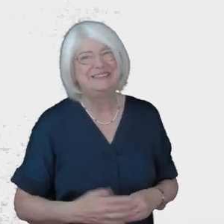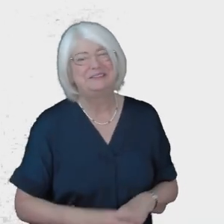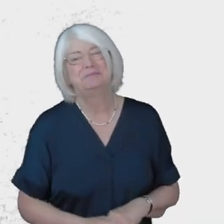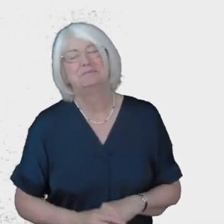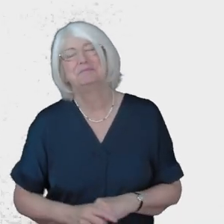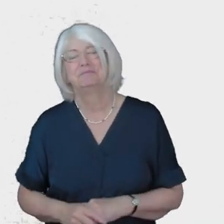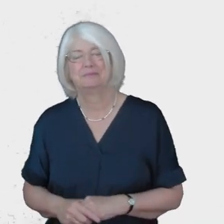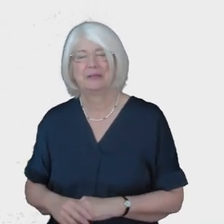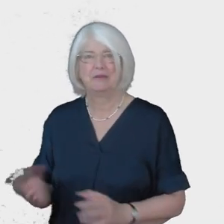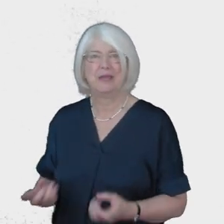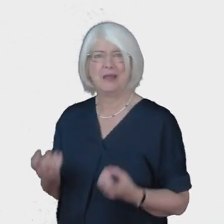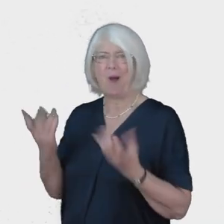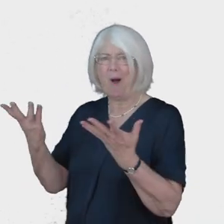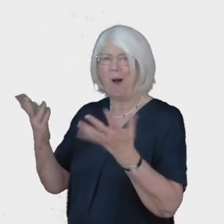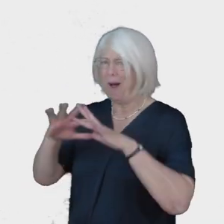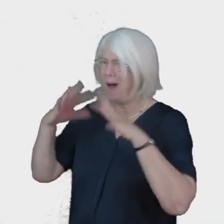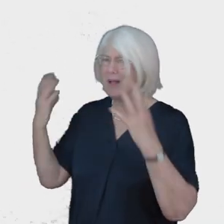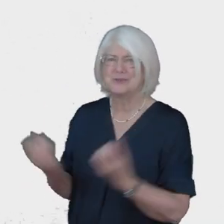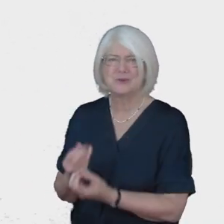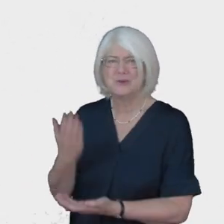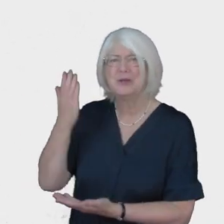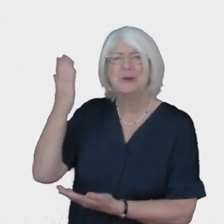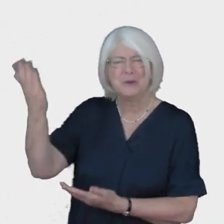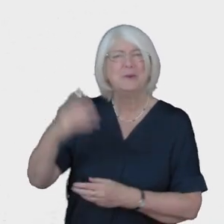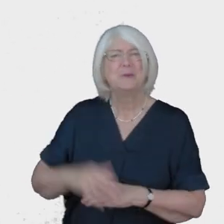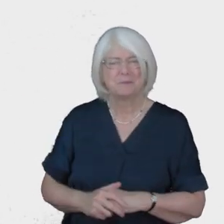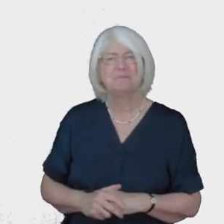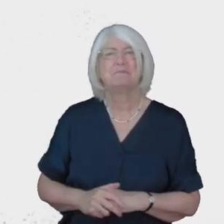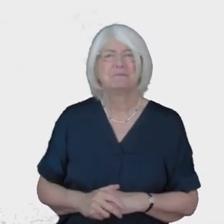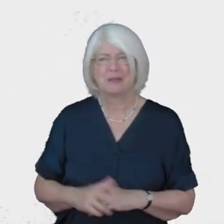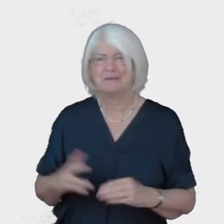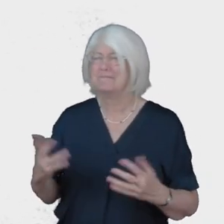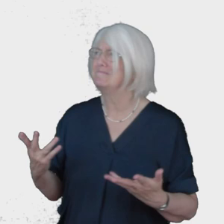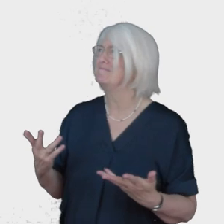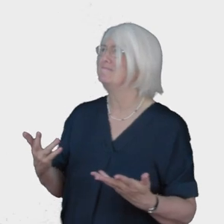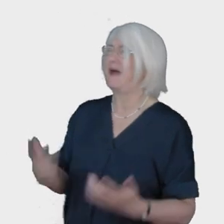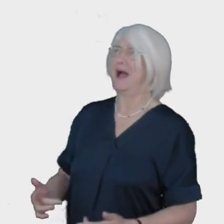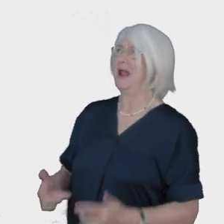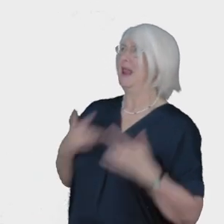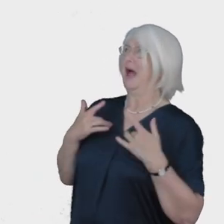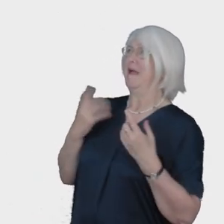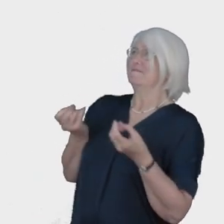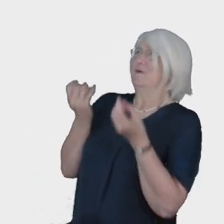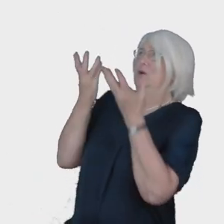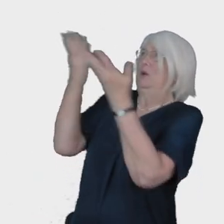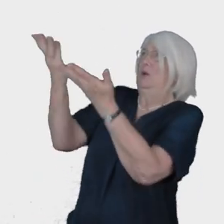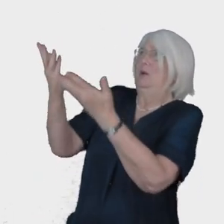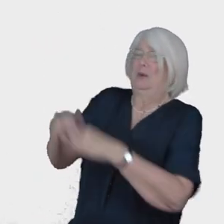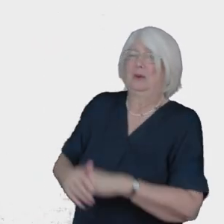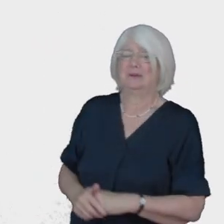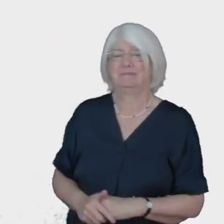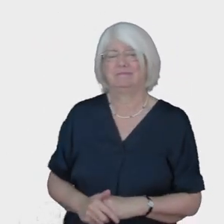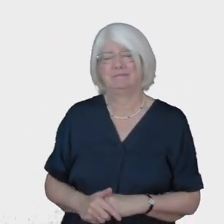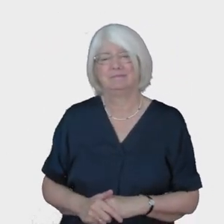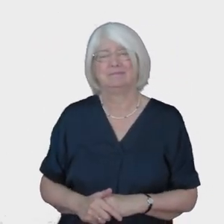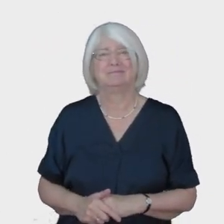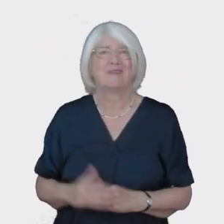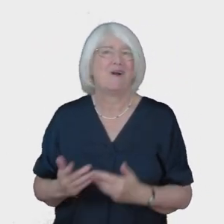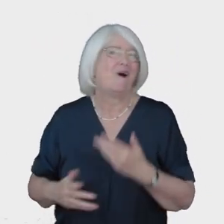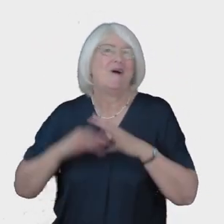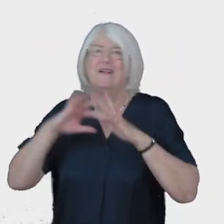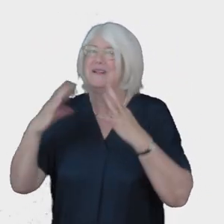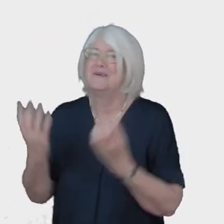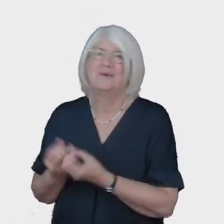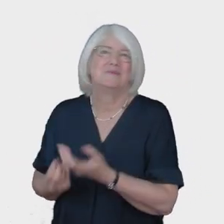I'm giving it all to you I'm losing my life to you I'm choosing to follow